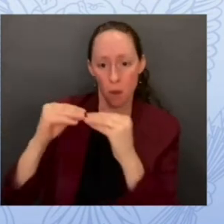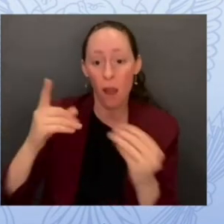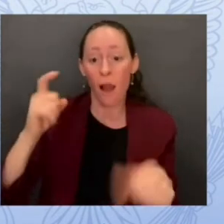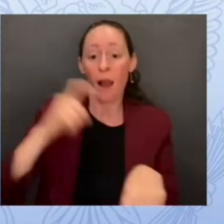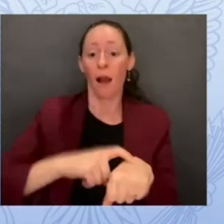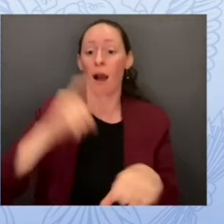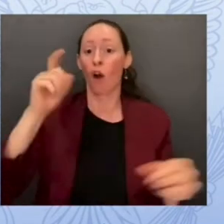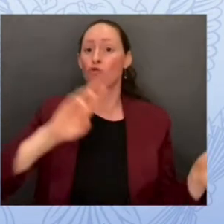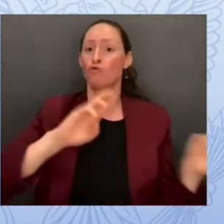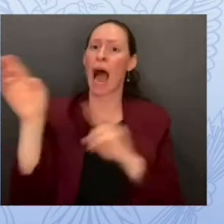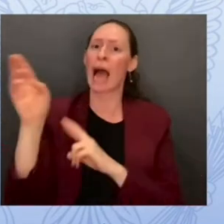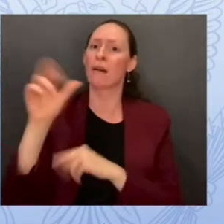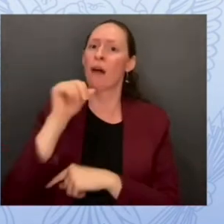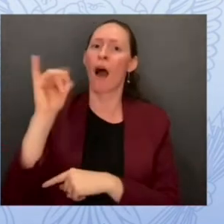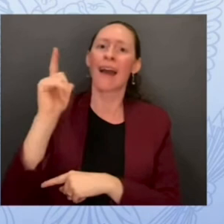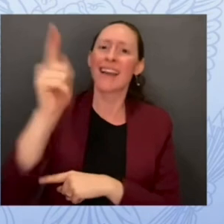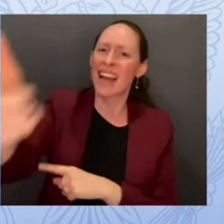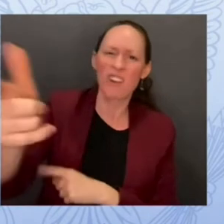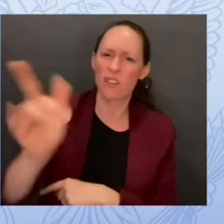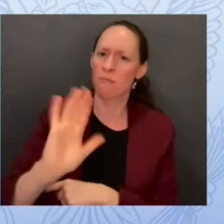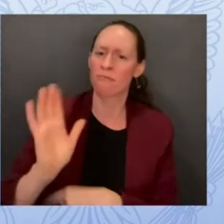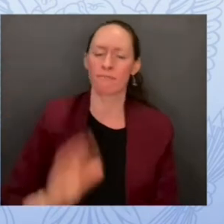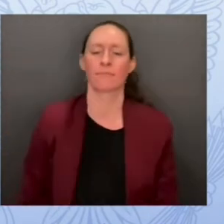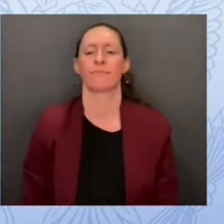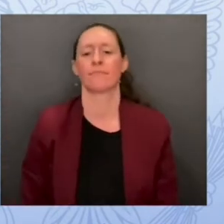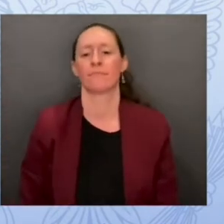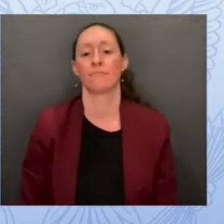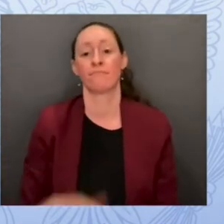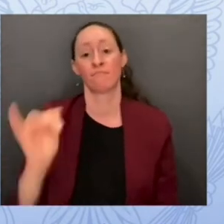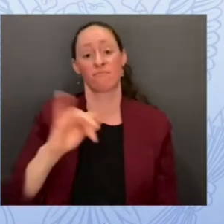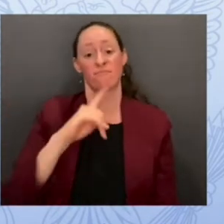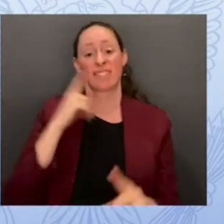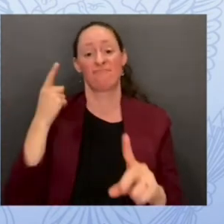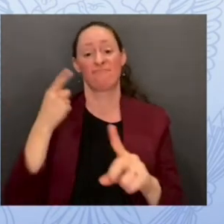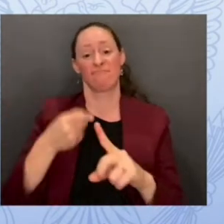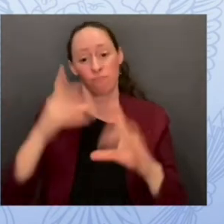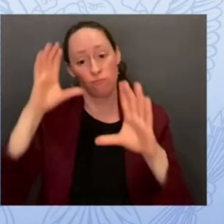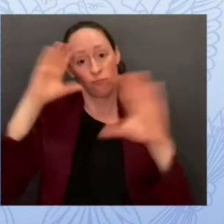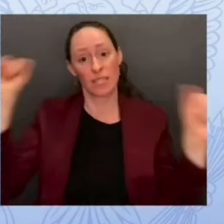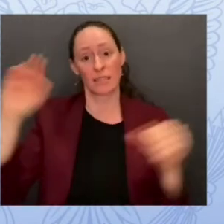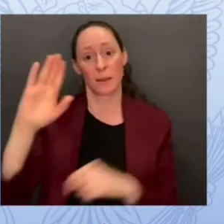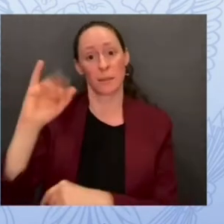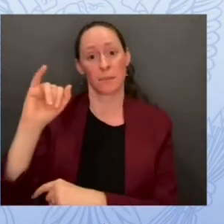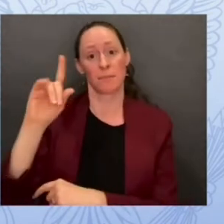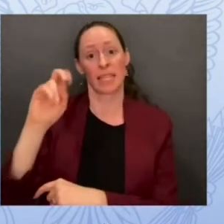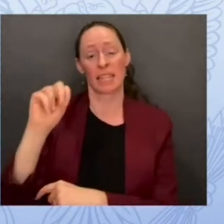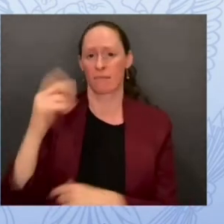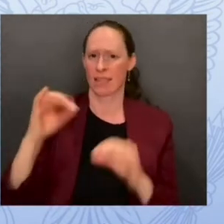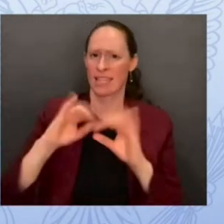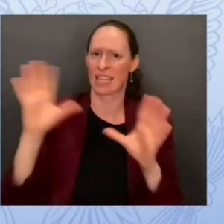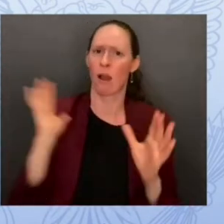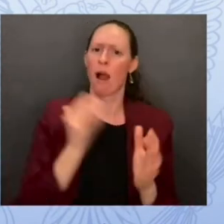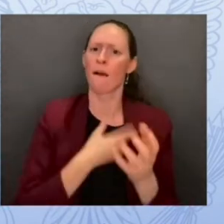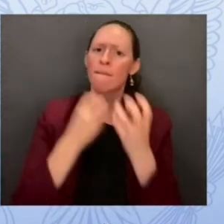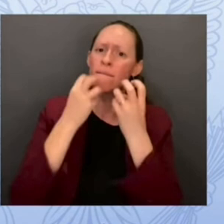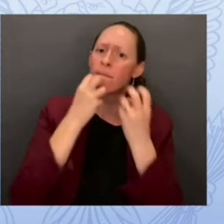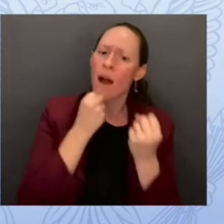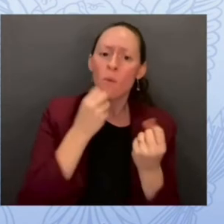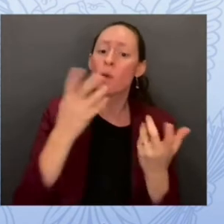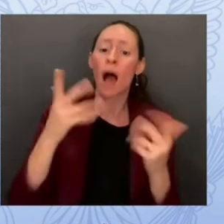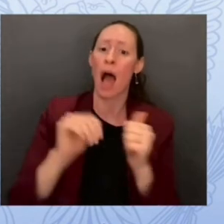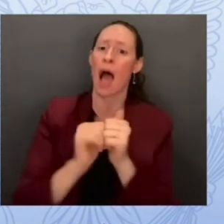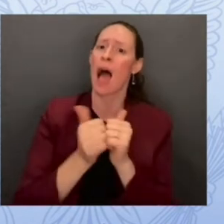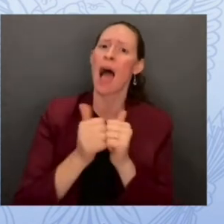Biden, we are showing our values not only in our words and in our actions, but in our budgets as well.